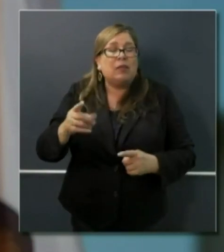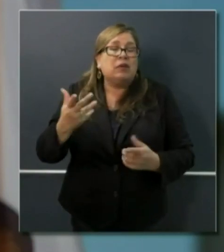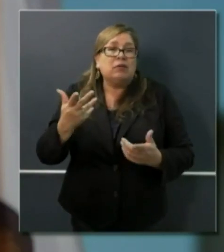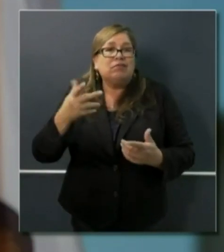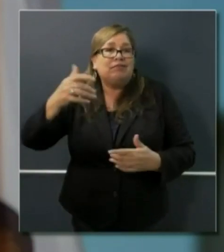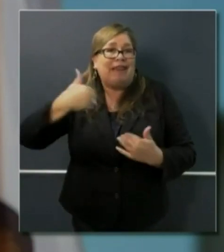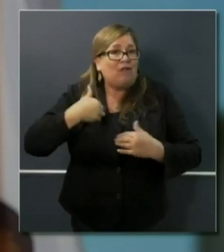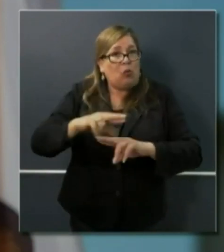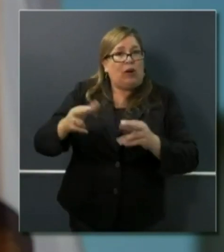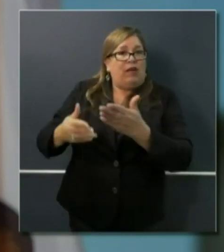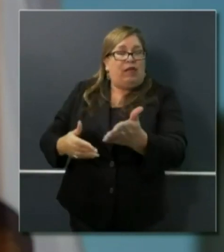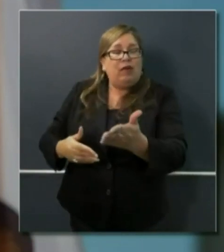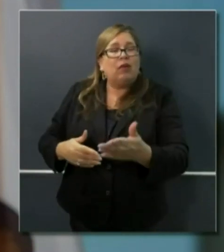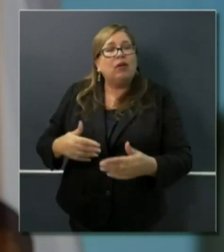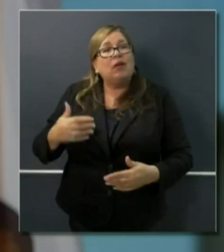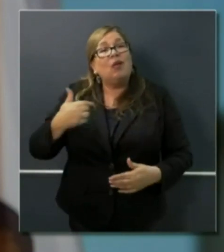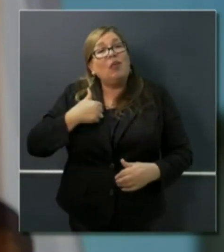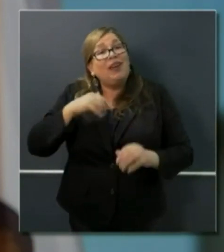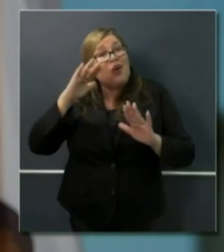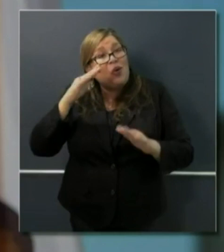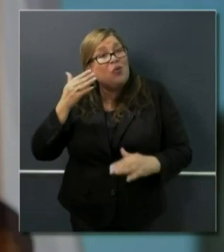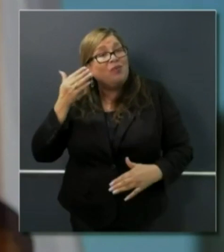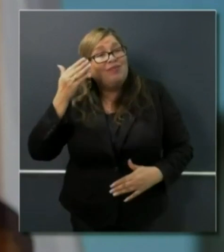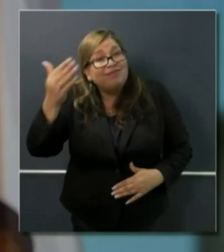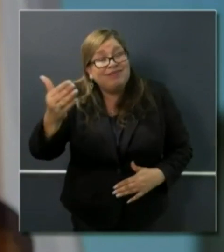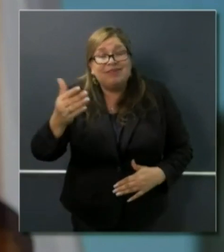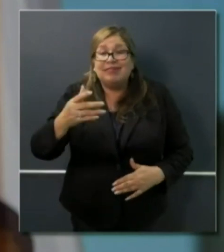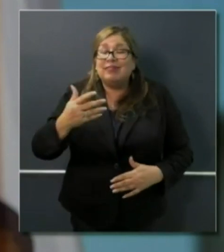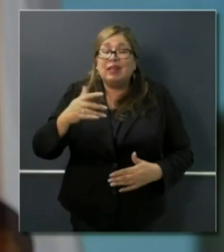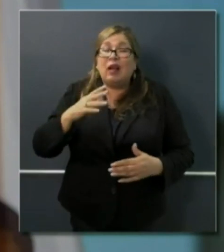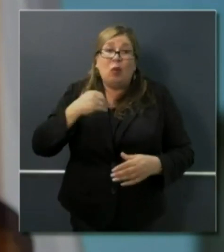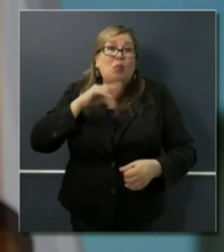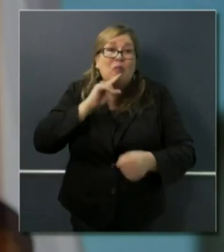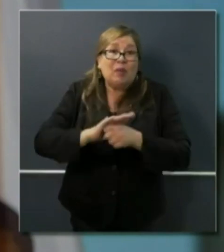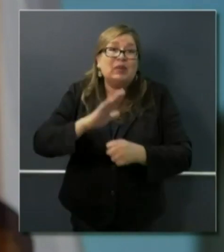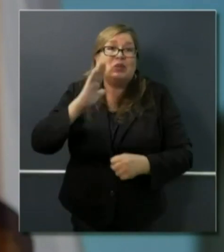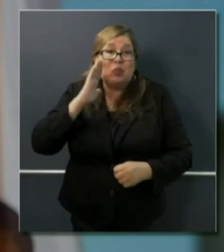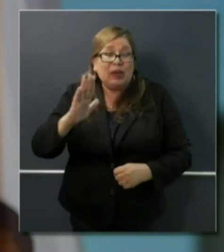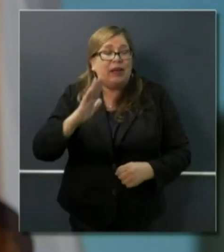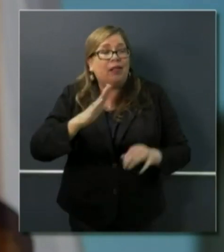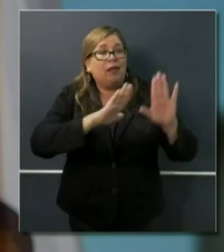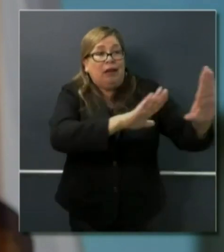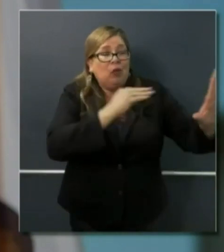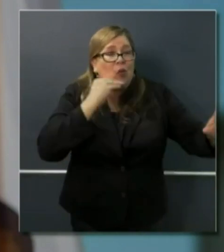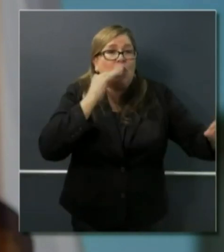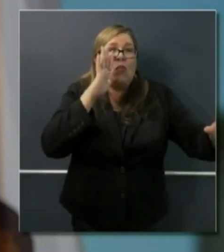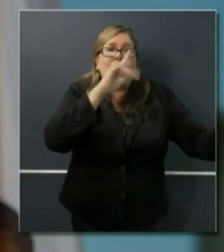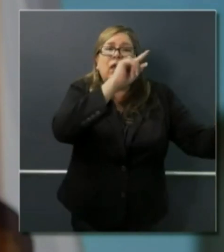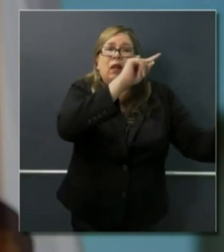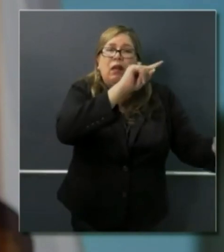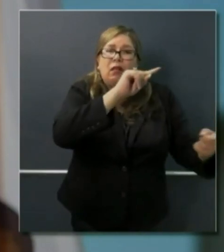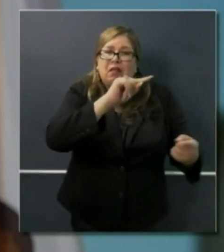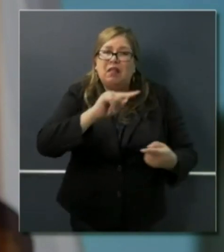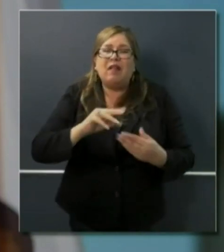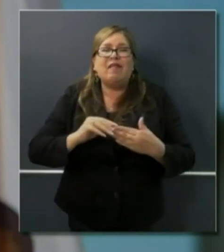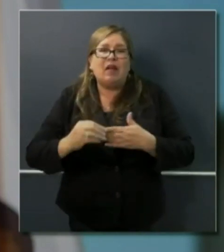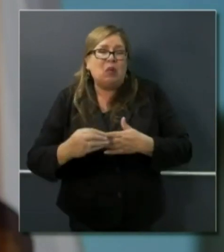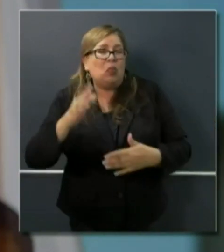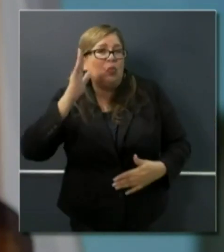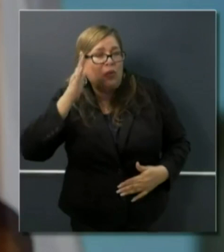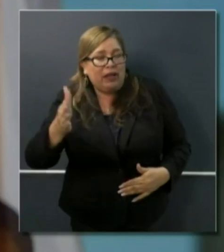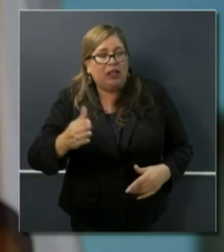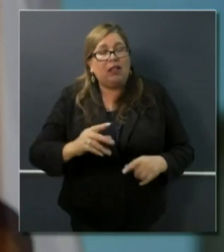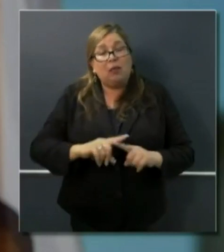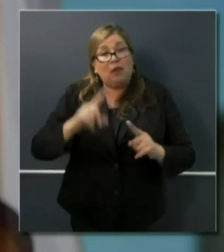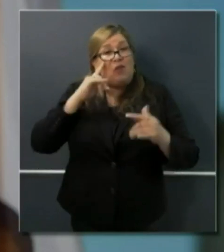up on the home orders. And so I don't think it's an overcorrection. I think